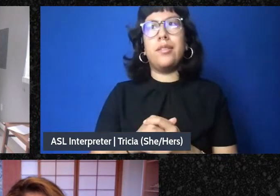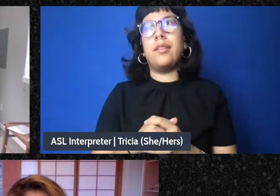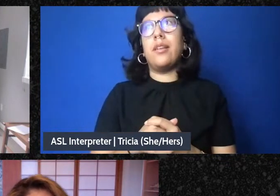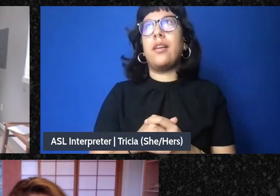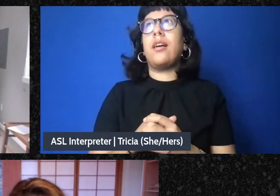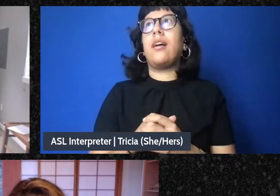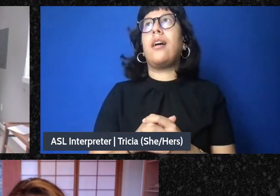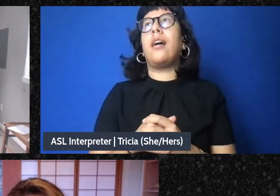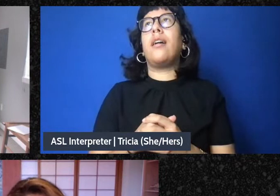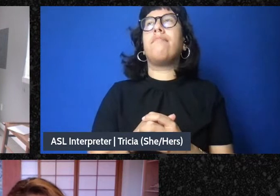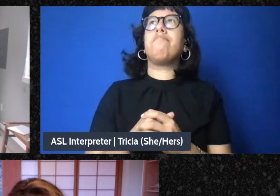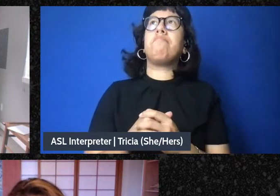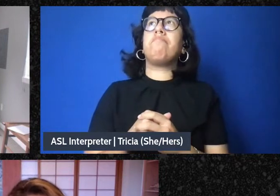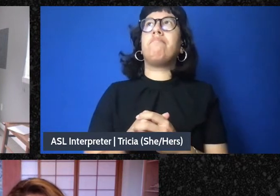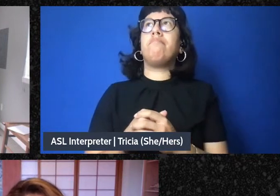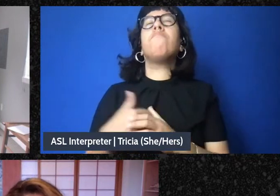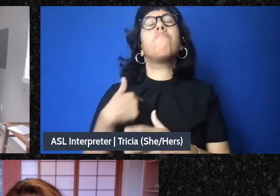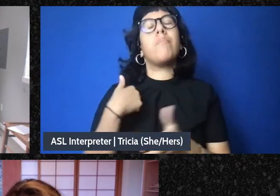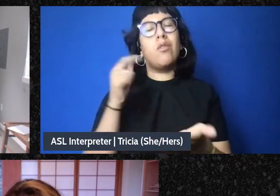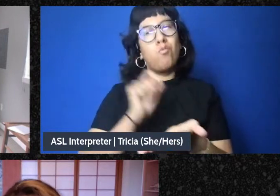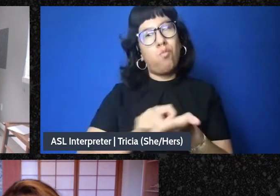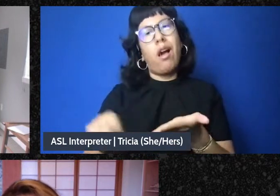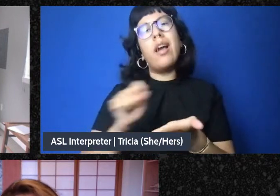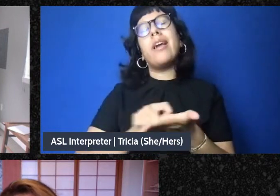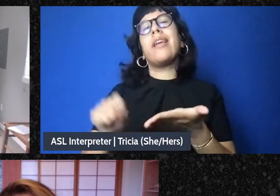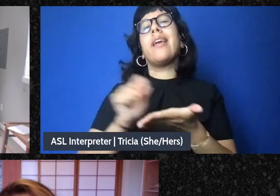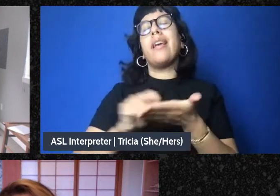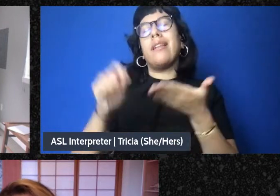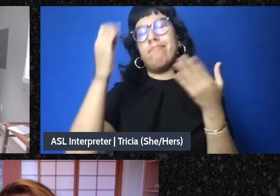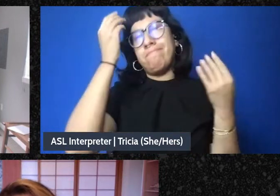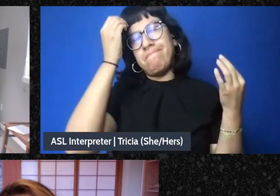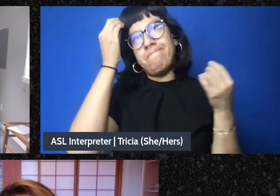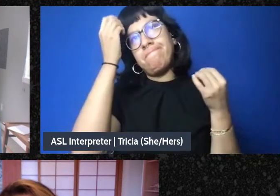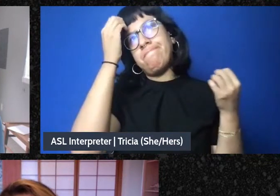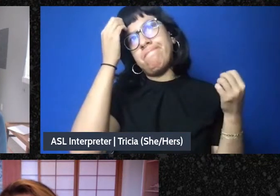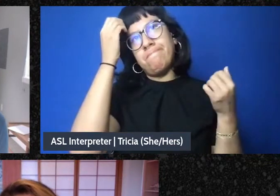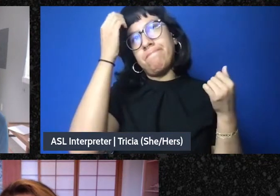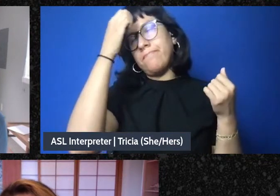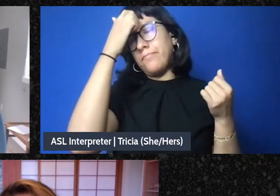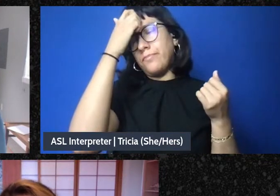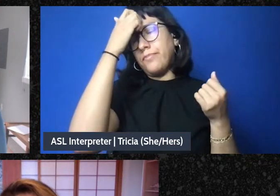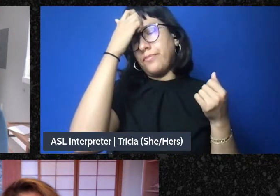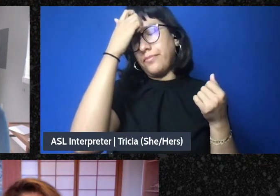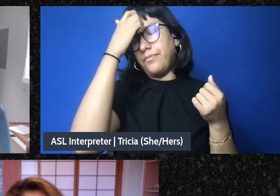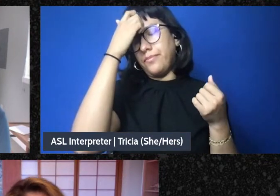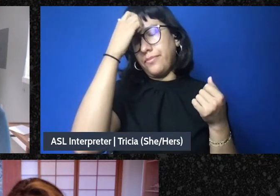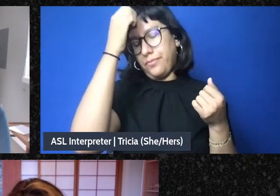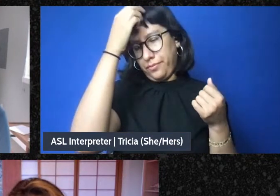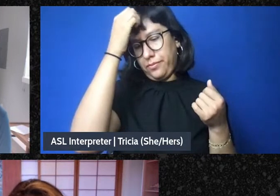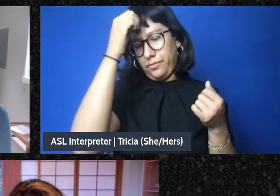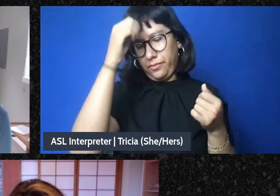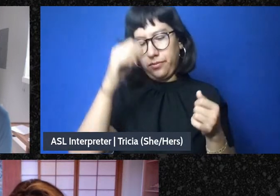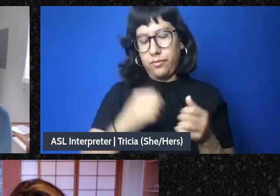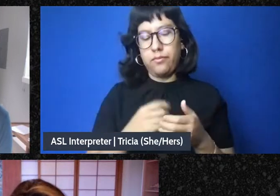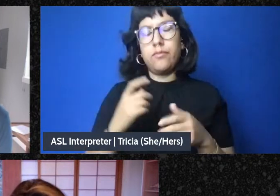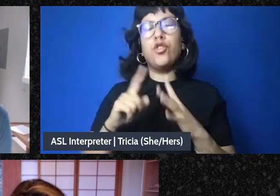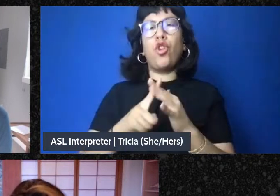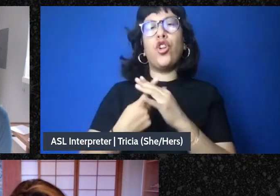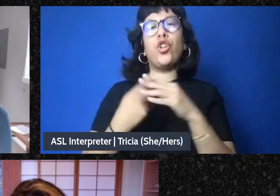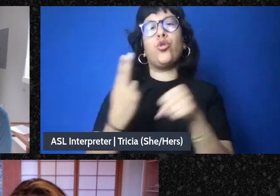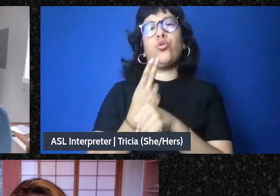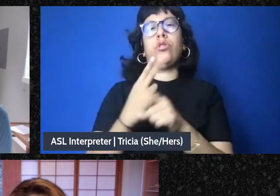because I have been writing about this and thinking about this for a long time and I started using the term disaster